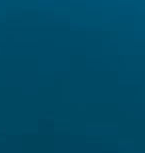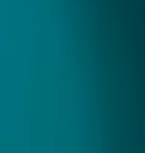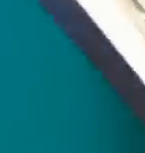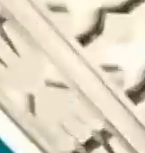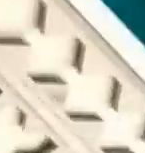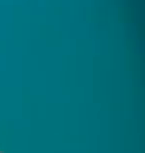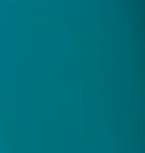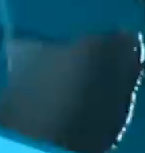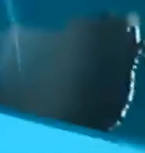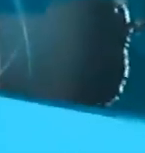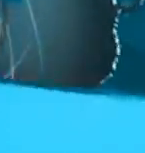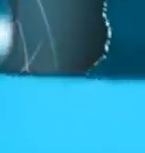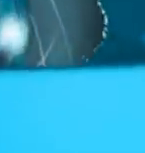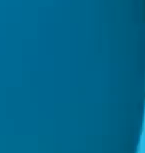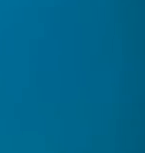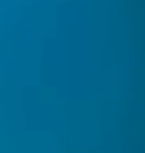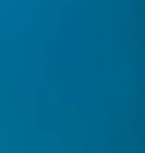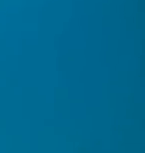Mothamanda.